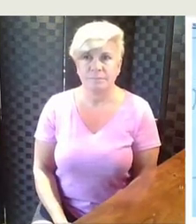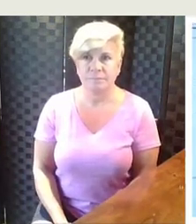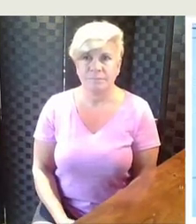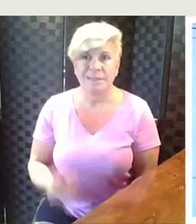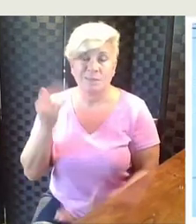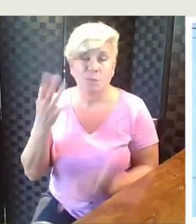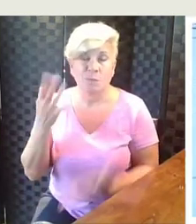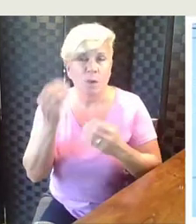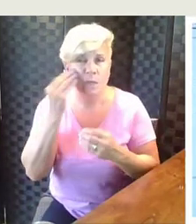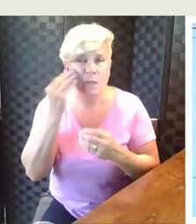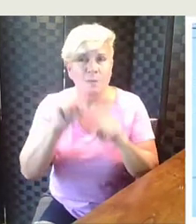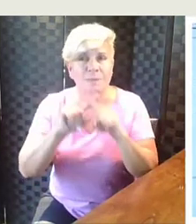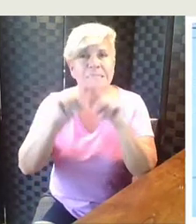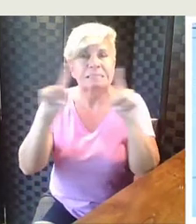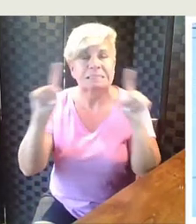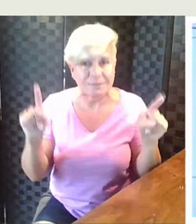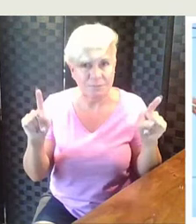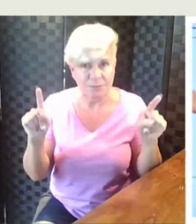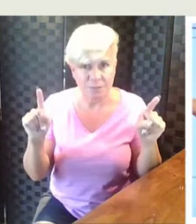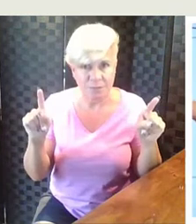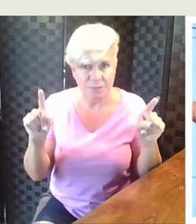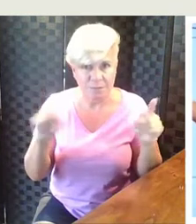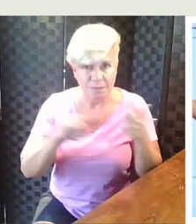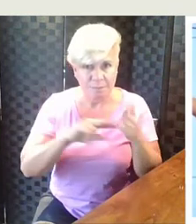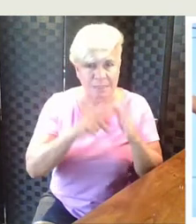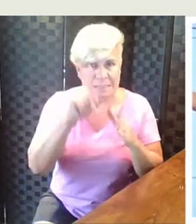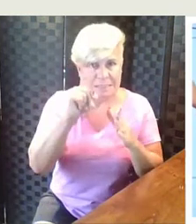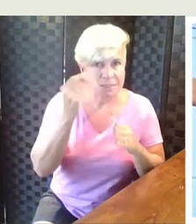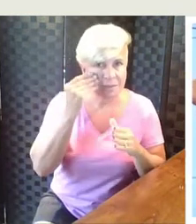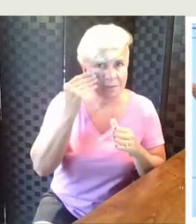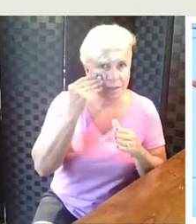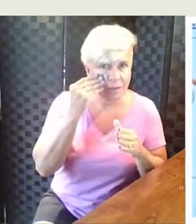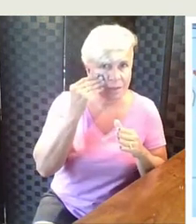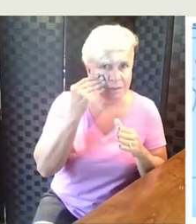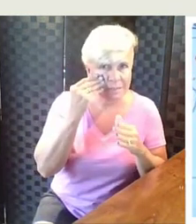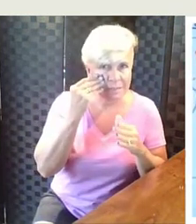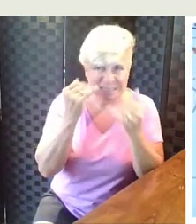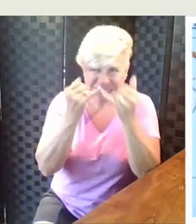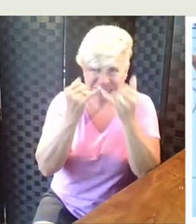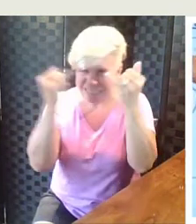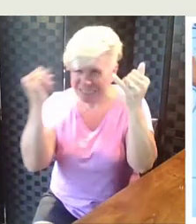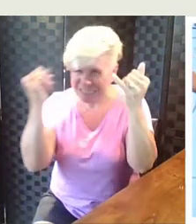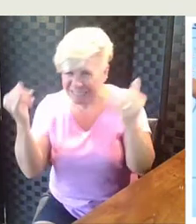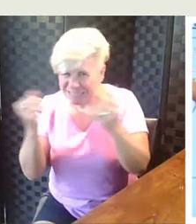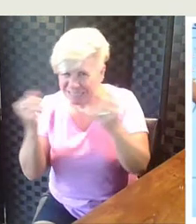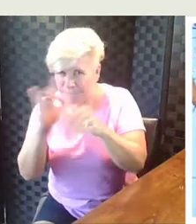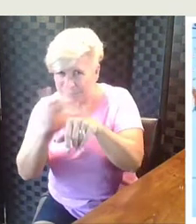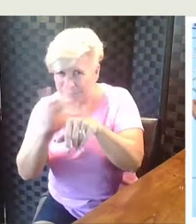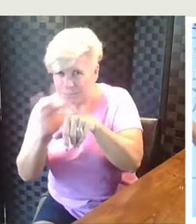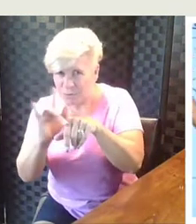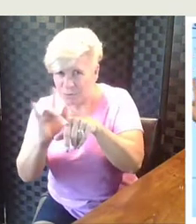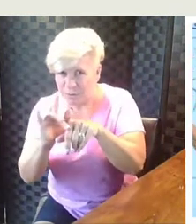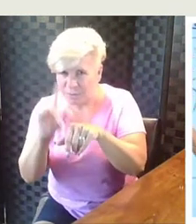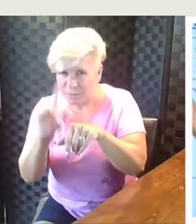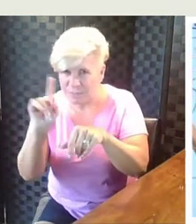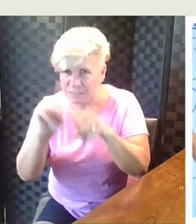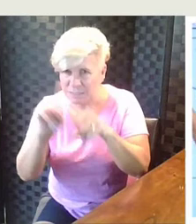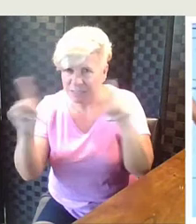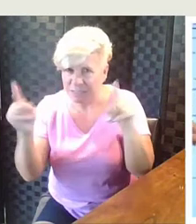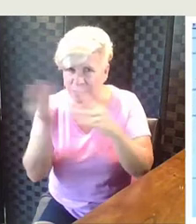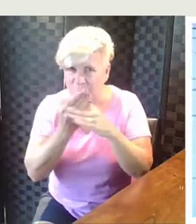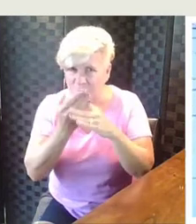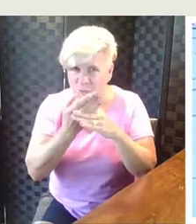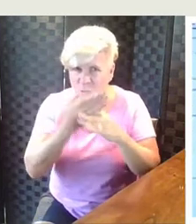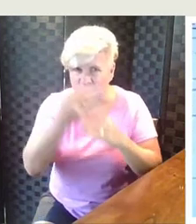If we want to know the difference, that means we need to know this missing part right here. This is the difference